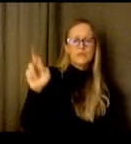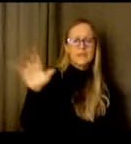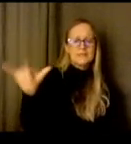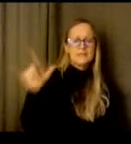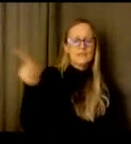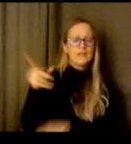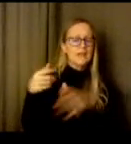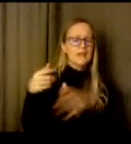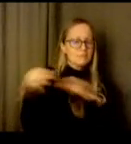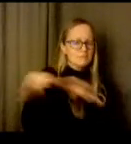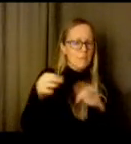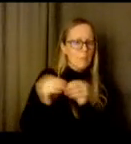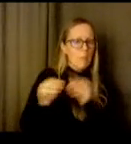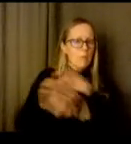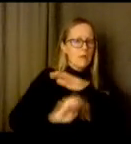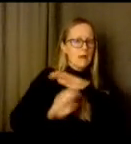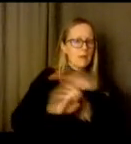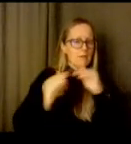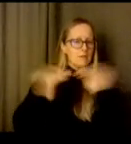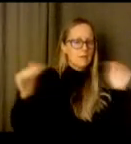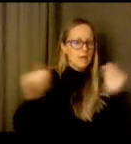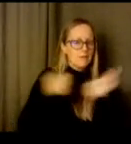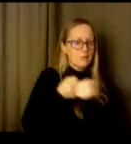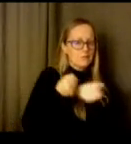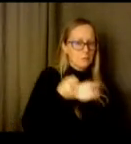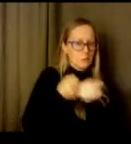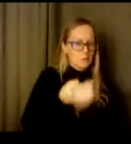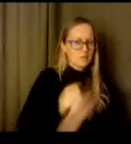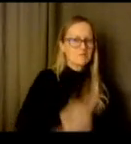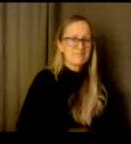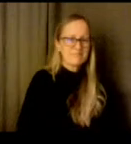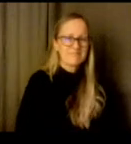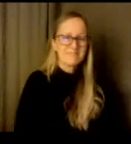elementary level supports. Thank you.